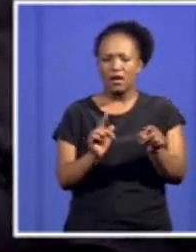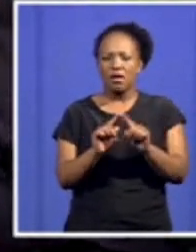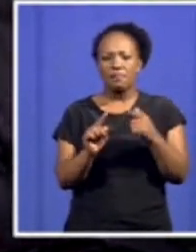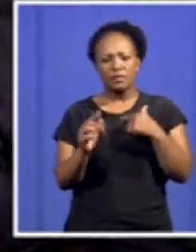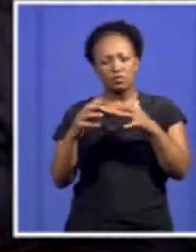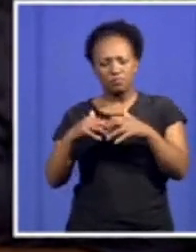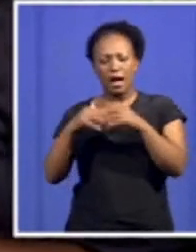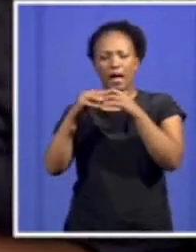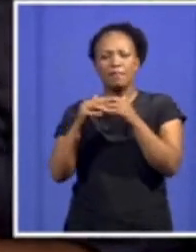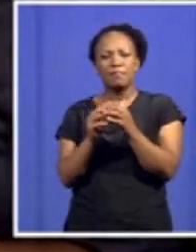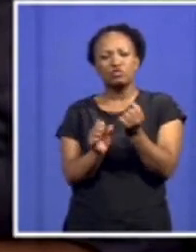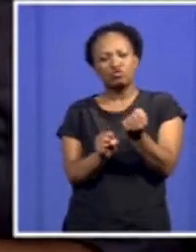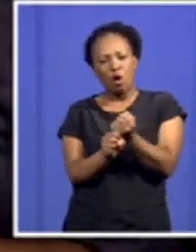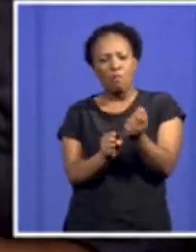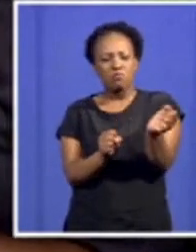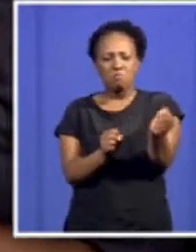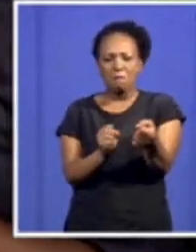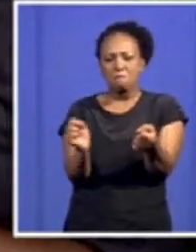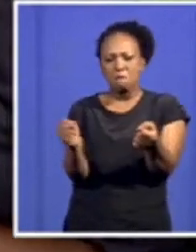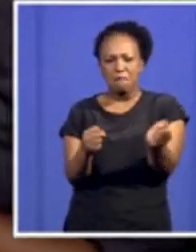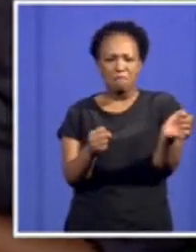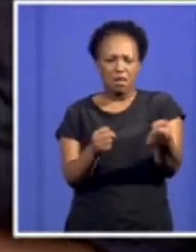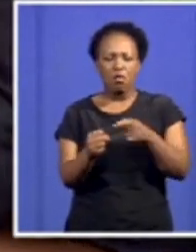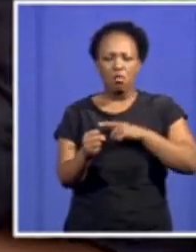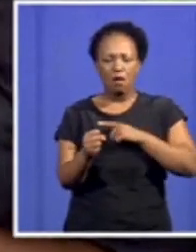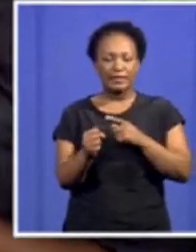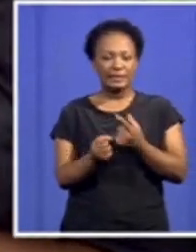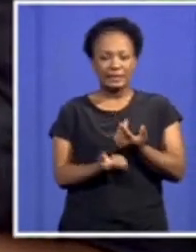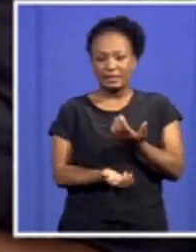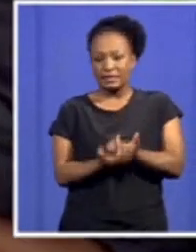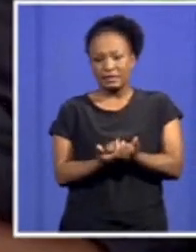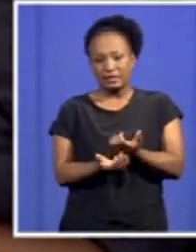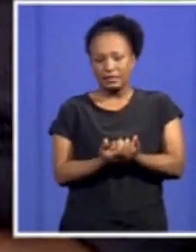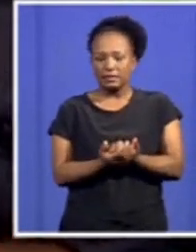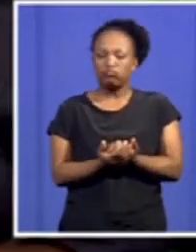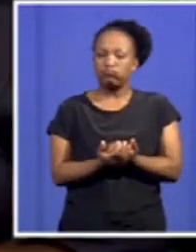situation where the economy is a jobless growth economy. world. And